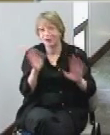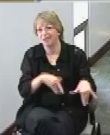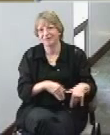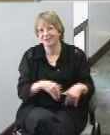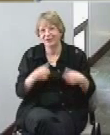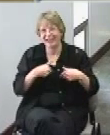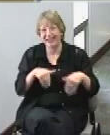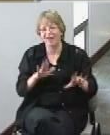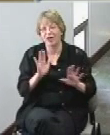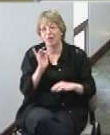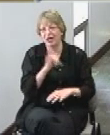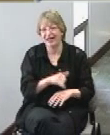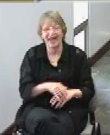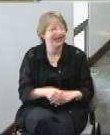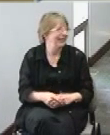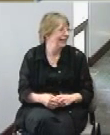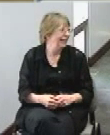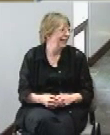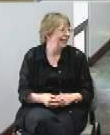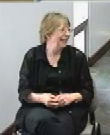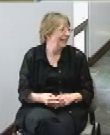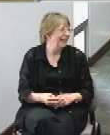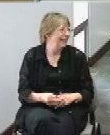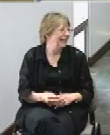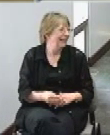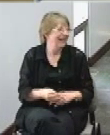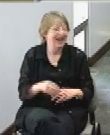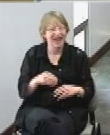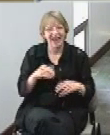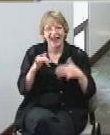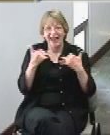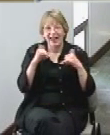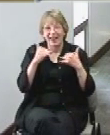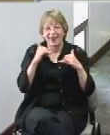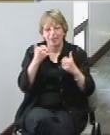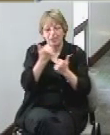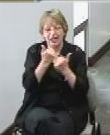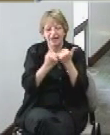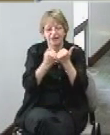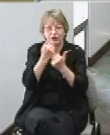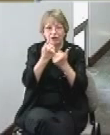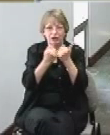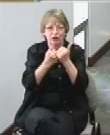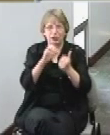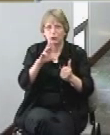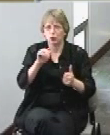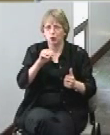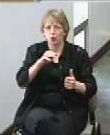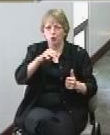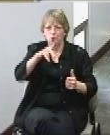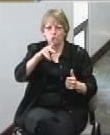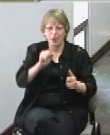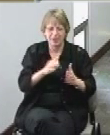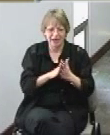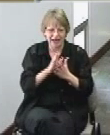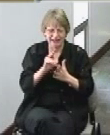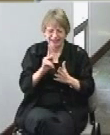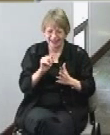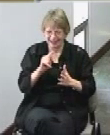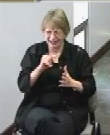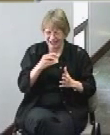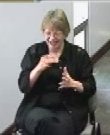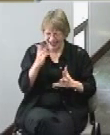the the play structure is going to be a series of ramps and I asked Kathy why are we using